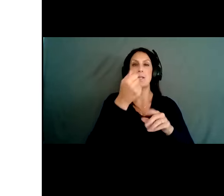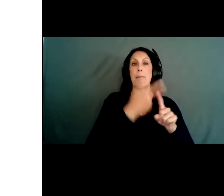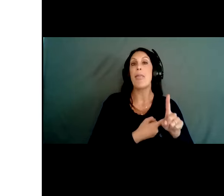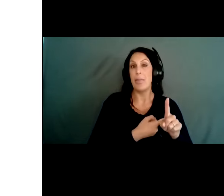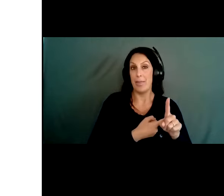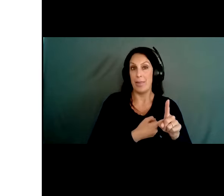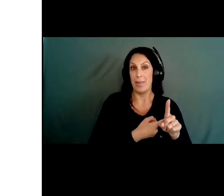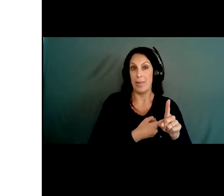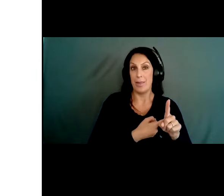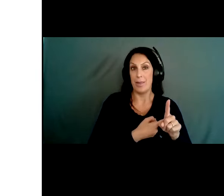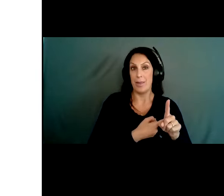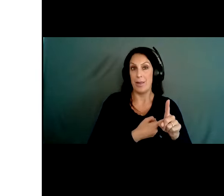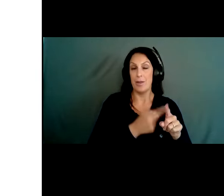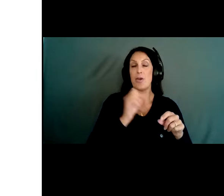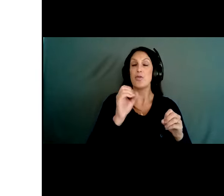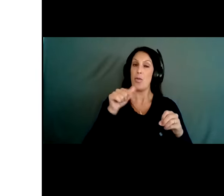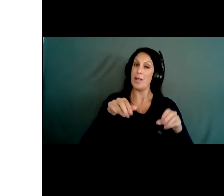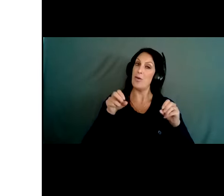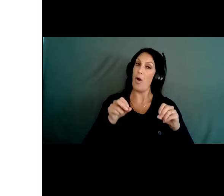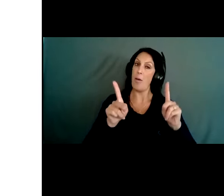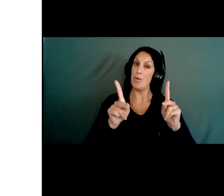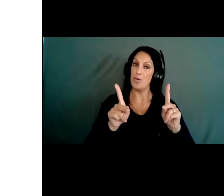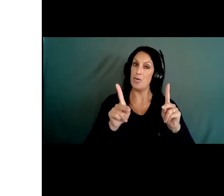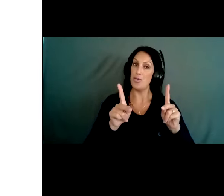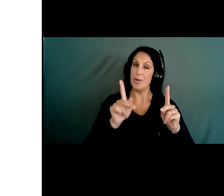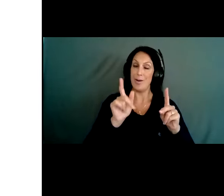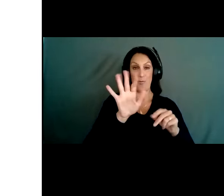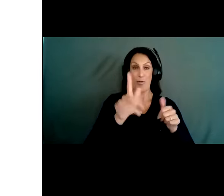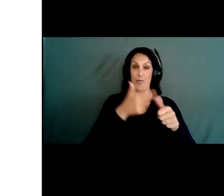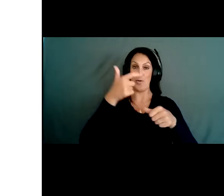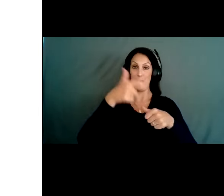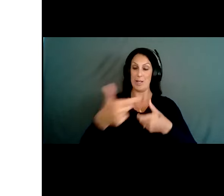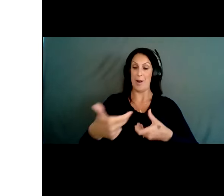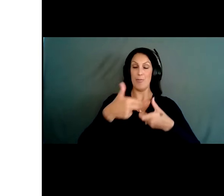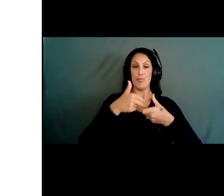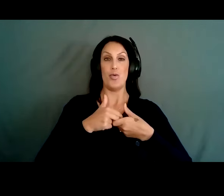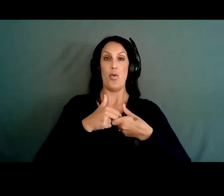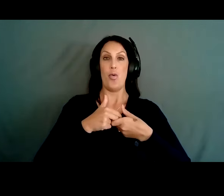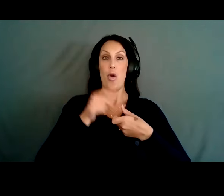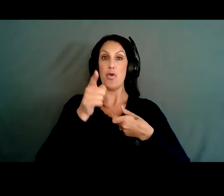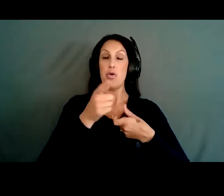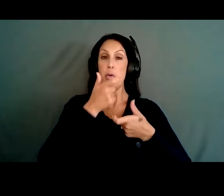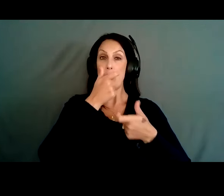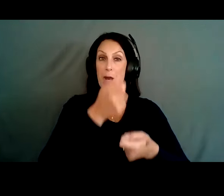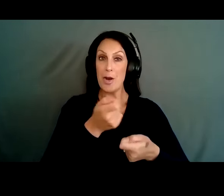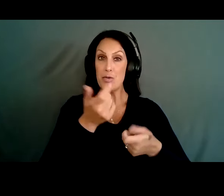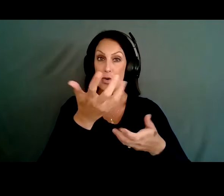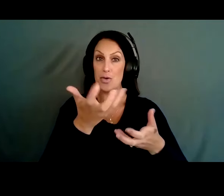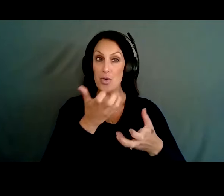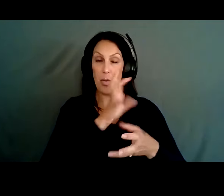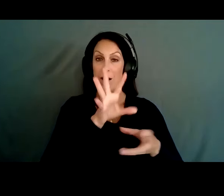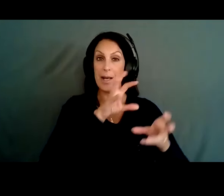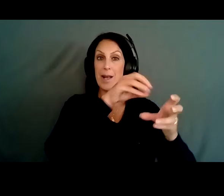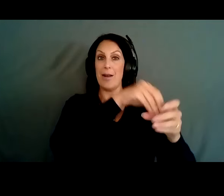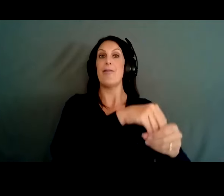So this is just, again, an opportunity. If it's your first time with us and you are interested in being a part of a subcommittee so that you can actively participate in